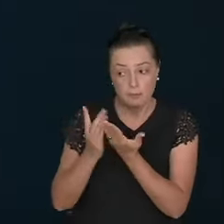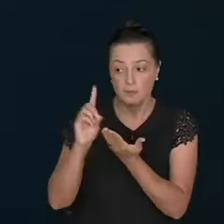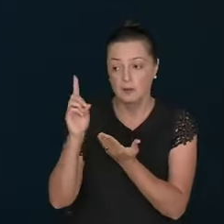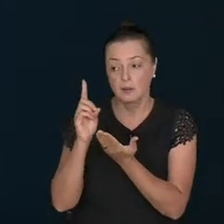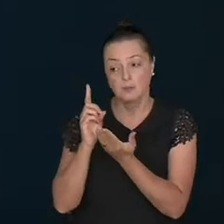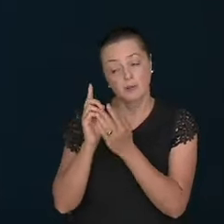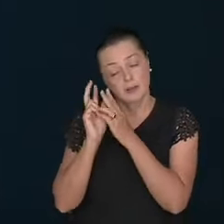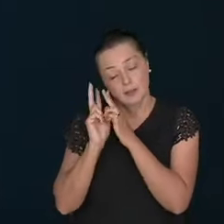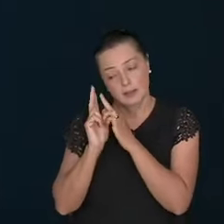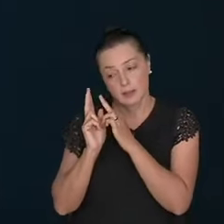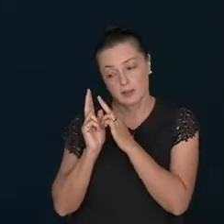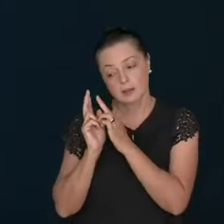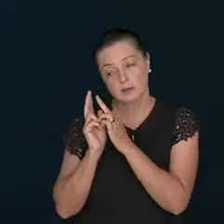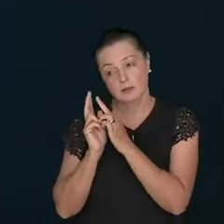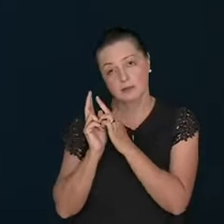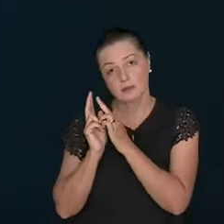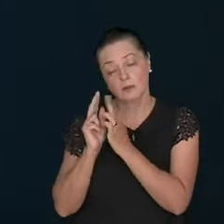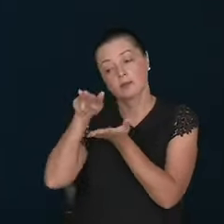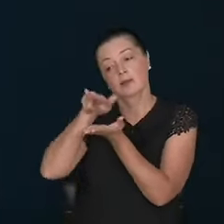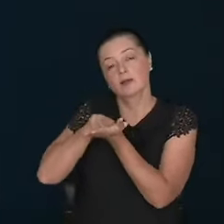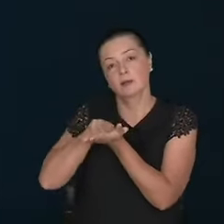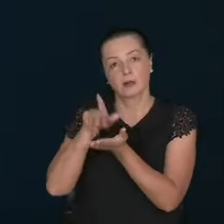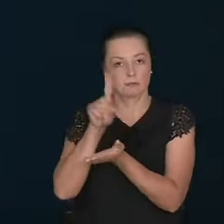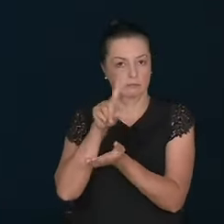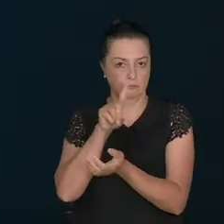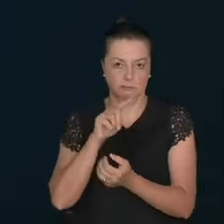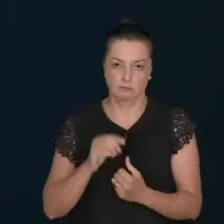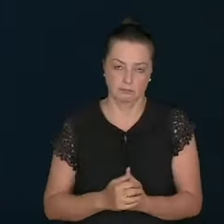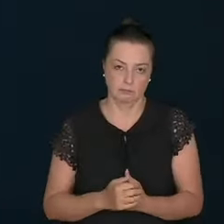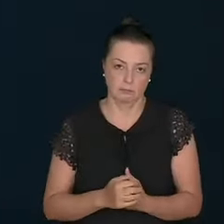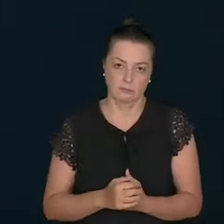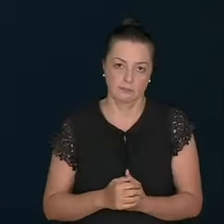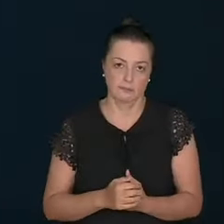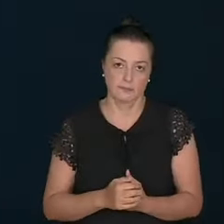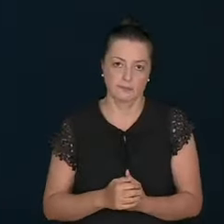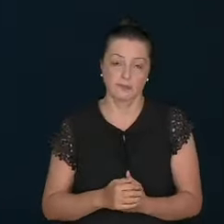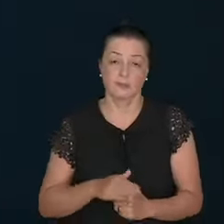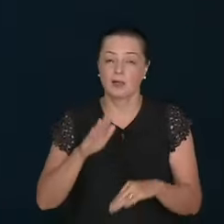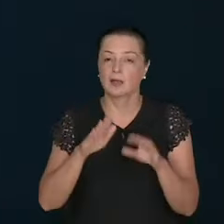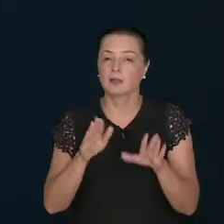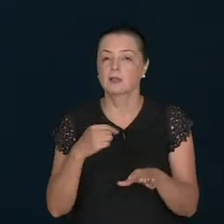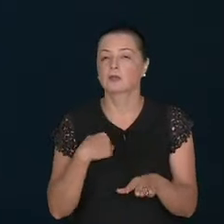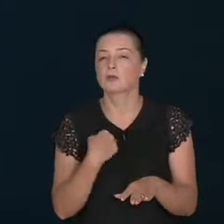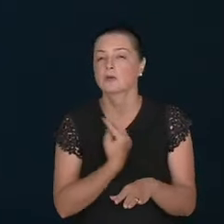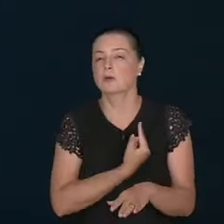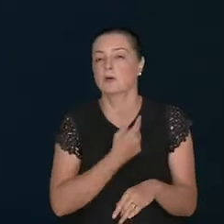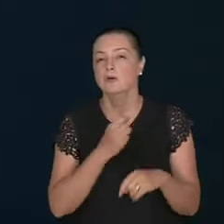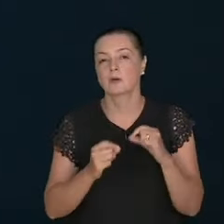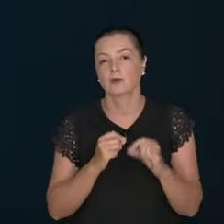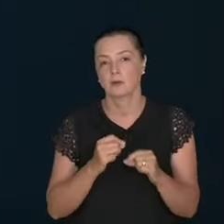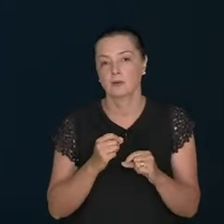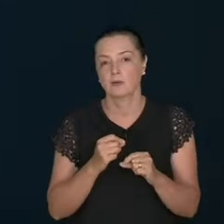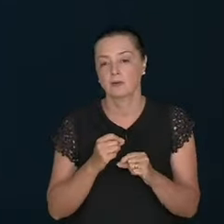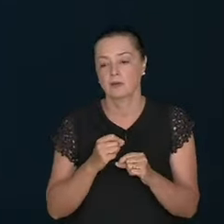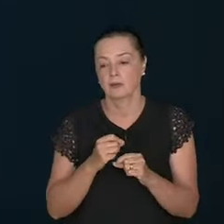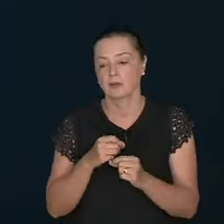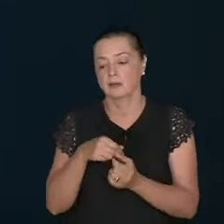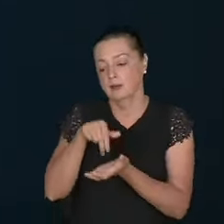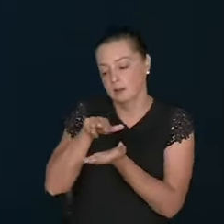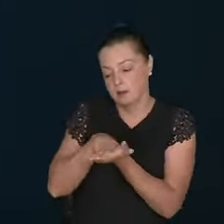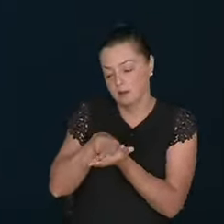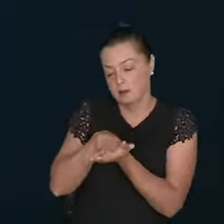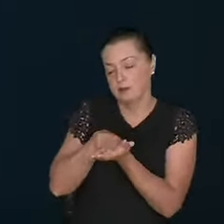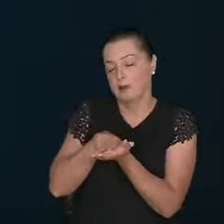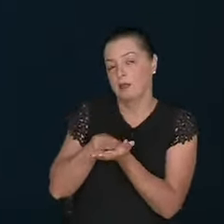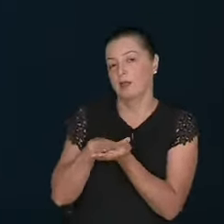you have to honor the word that you are reading. So, sometimes we would be relaxed and we lay down a little bit